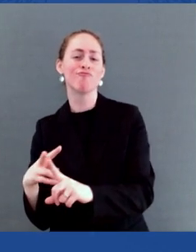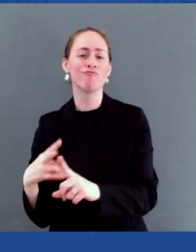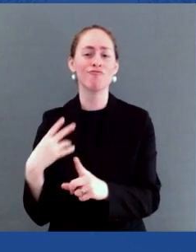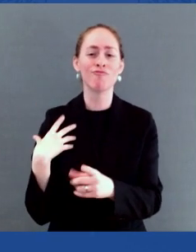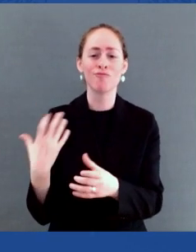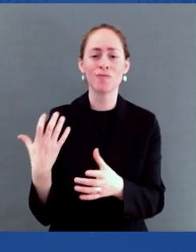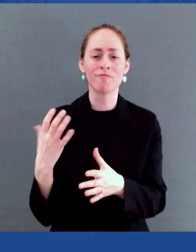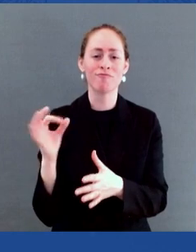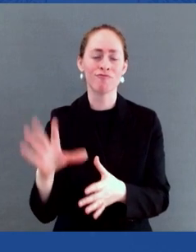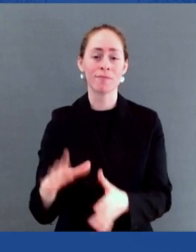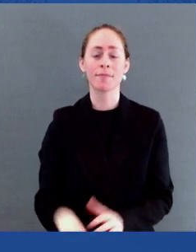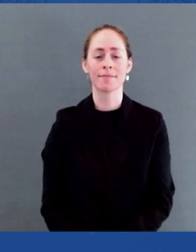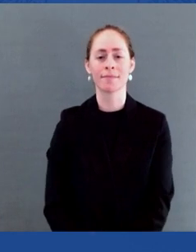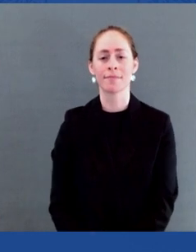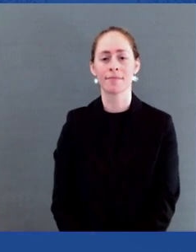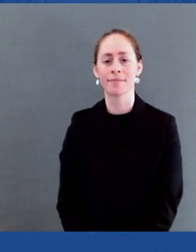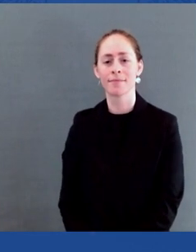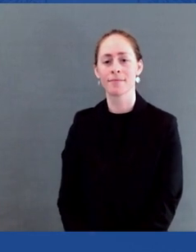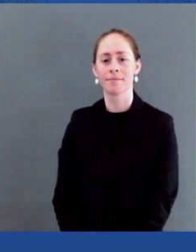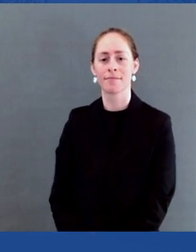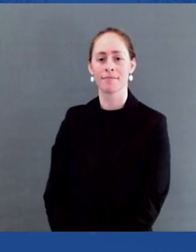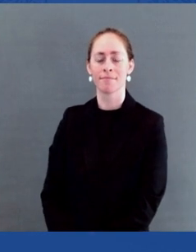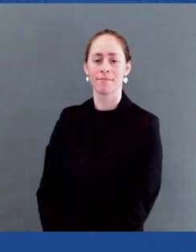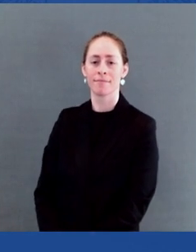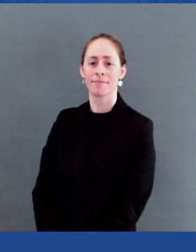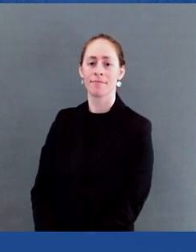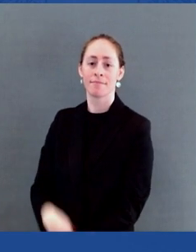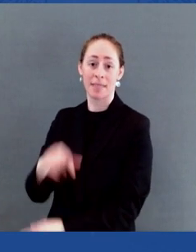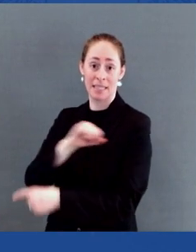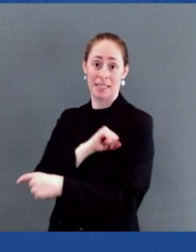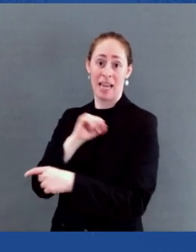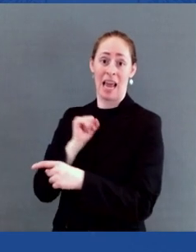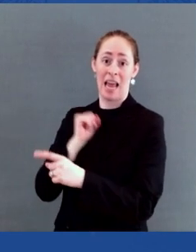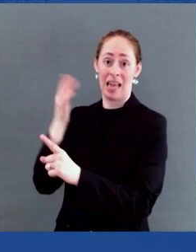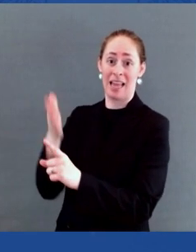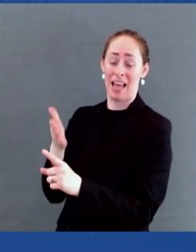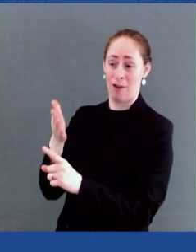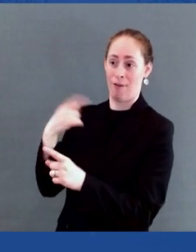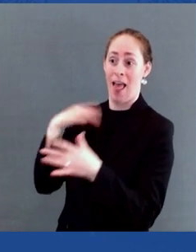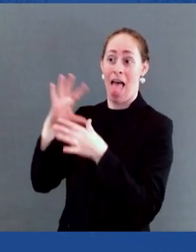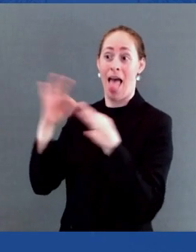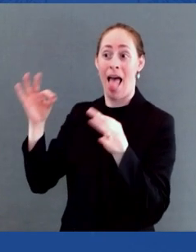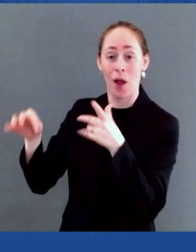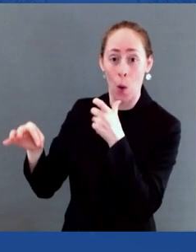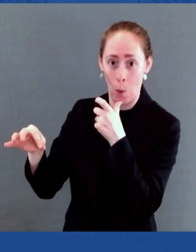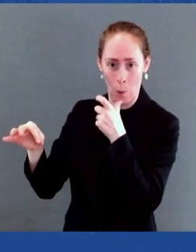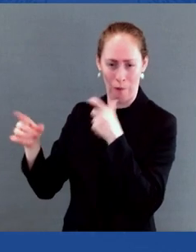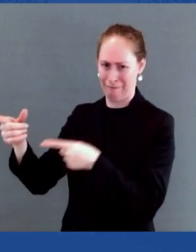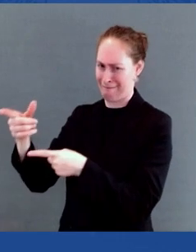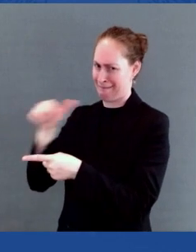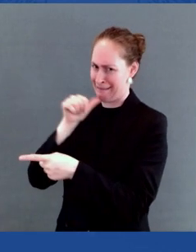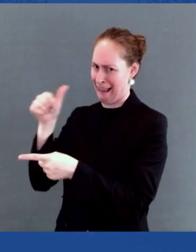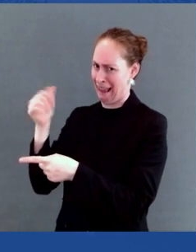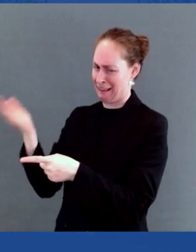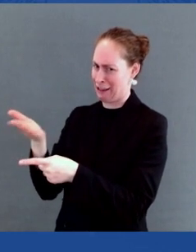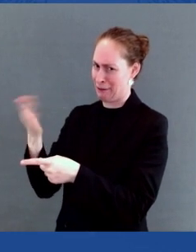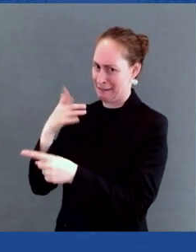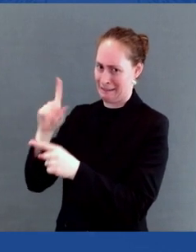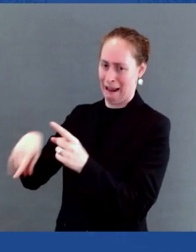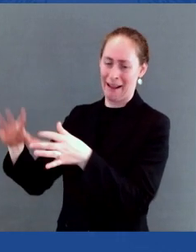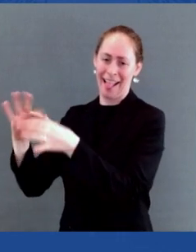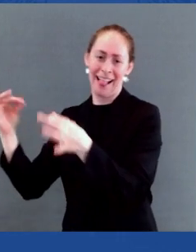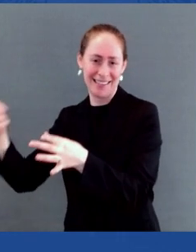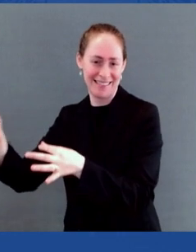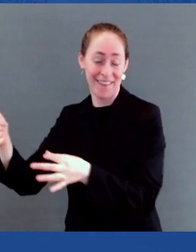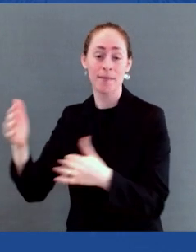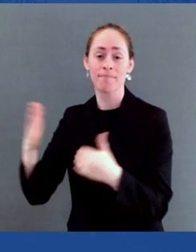mention his name because he can't defend himself, but standing up and saying, along with another guy named Jerry Falwell, this is